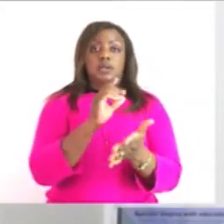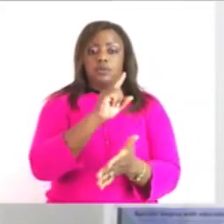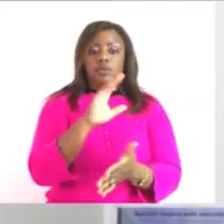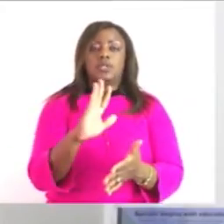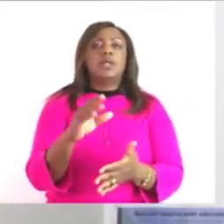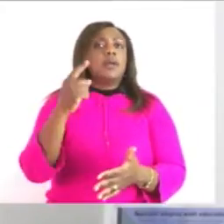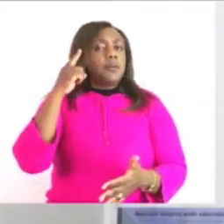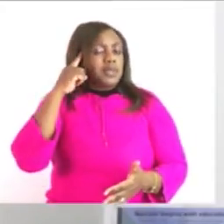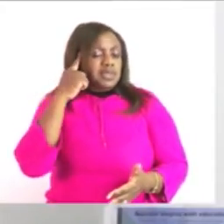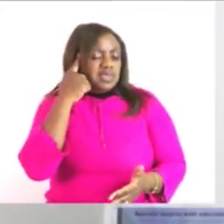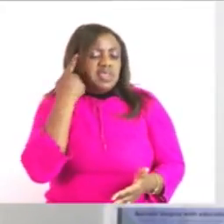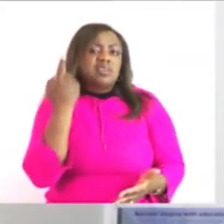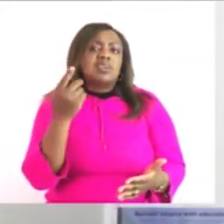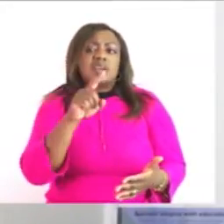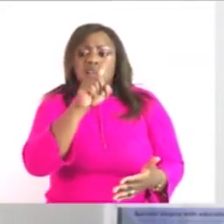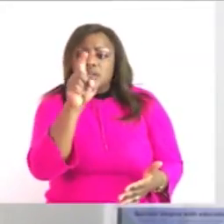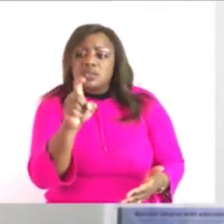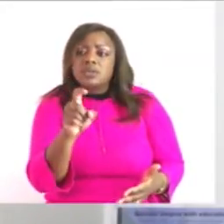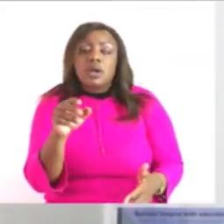and if i ask